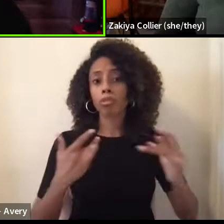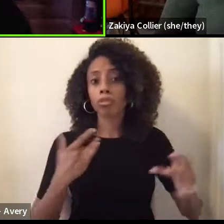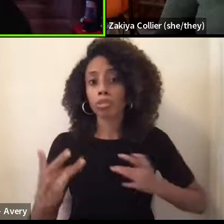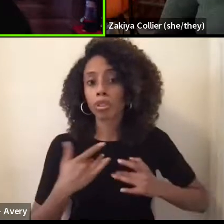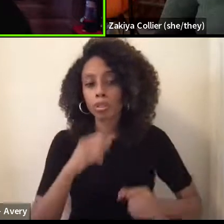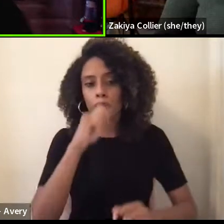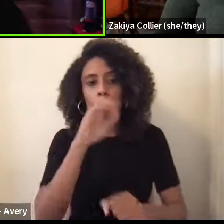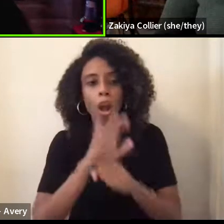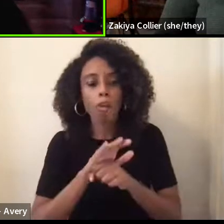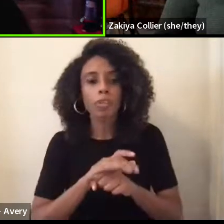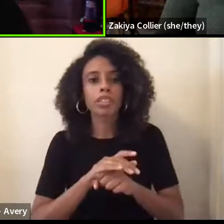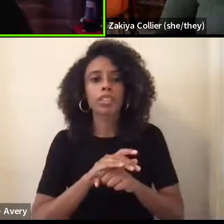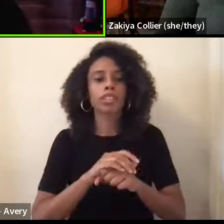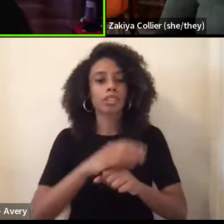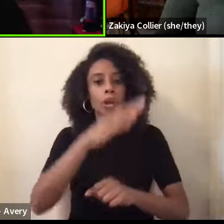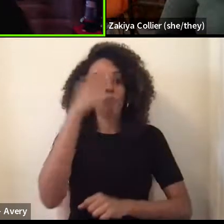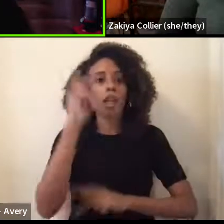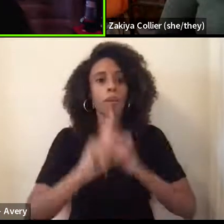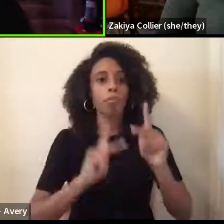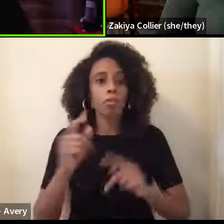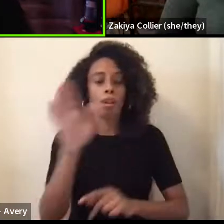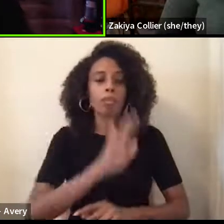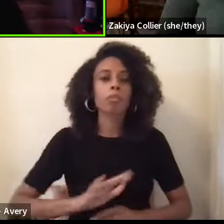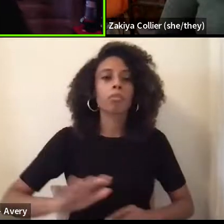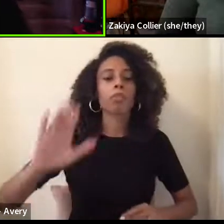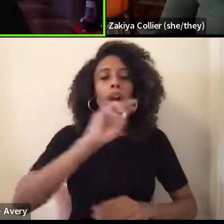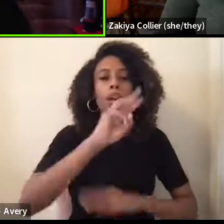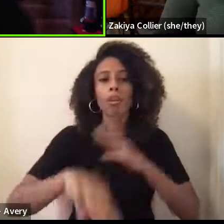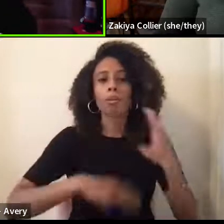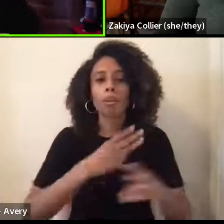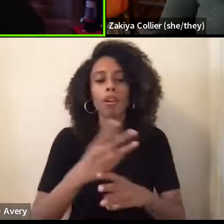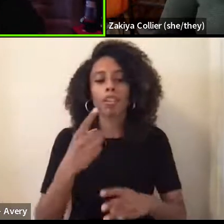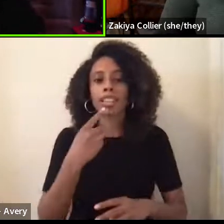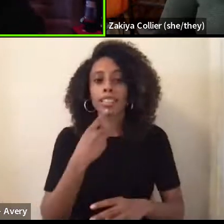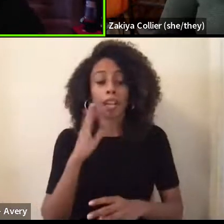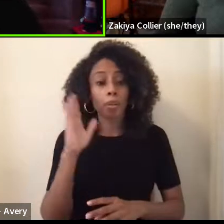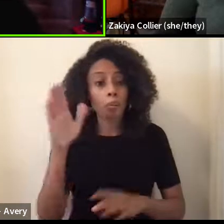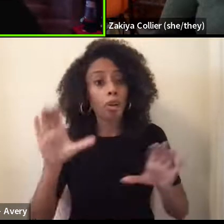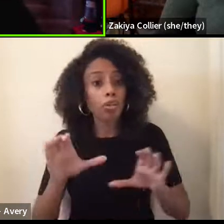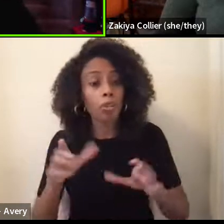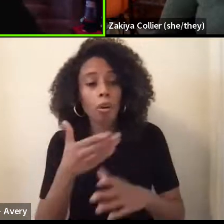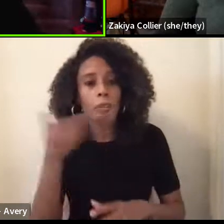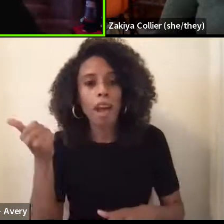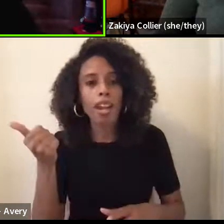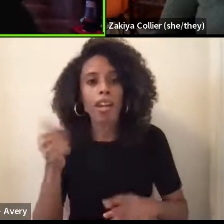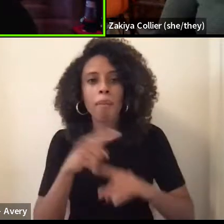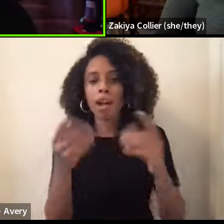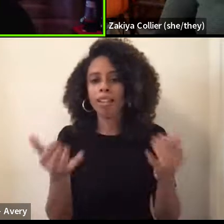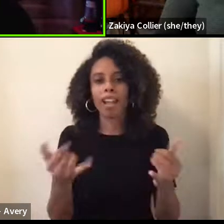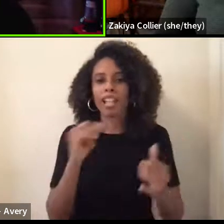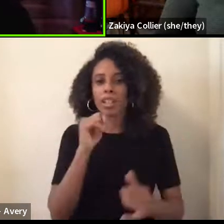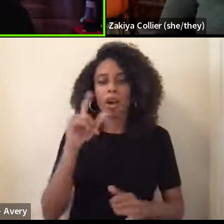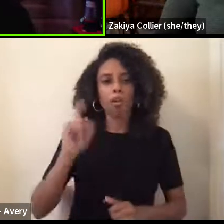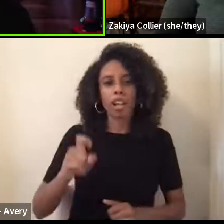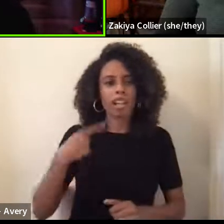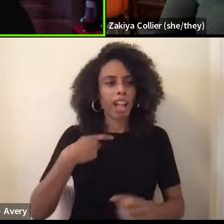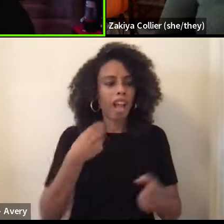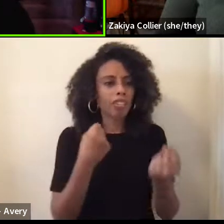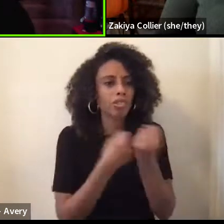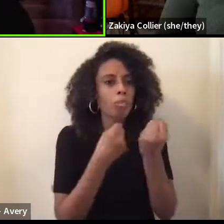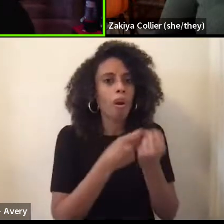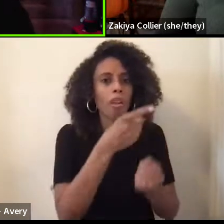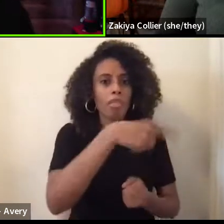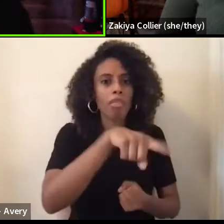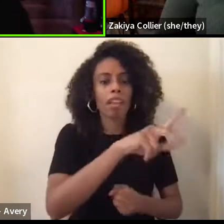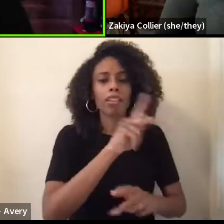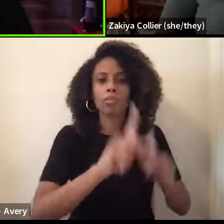across the world and saying they were going to do better. They don't have to do better. They just now have to work with these status quo people or these people in